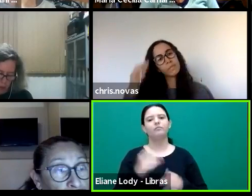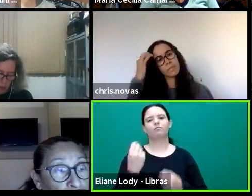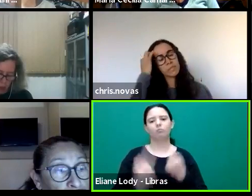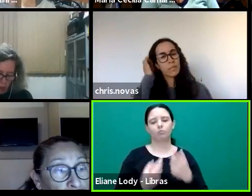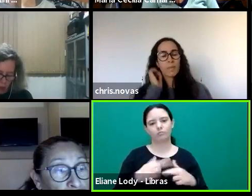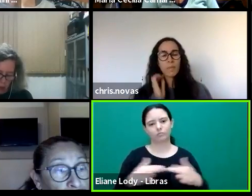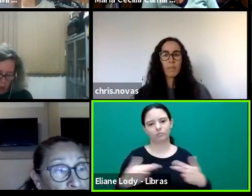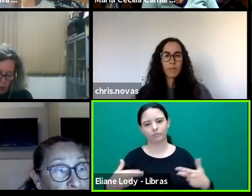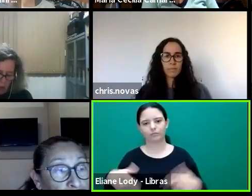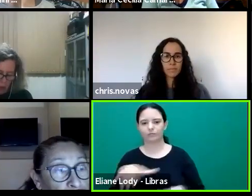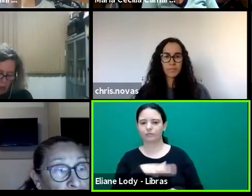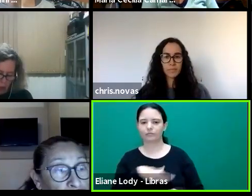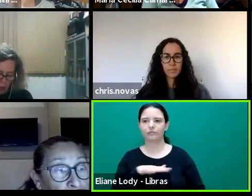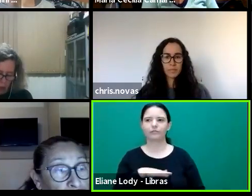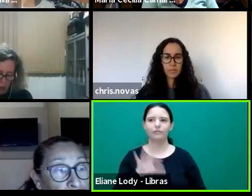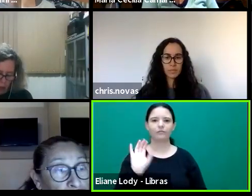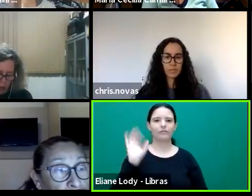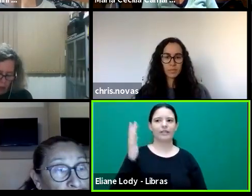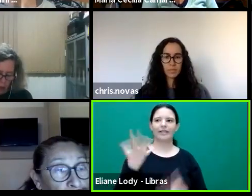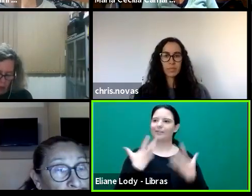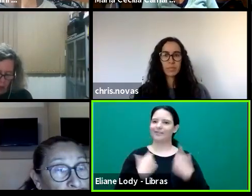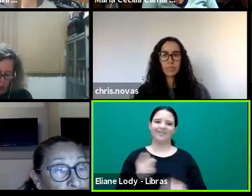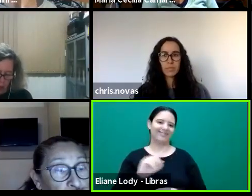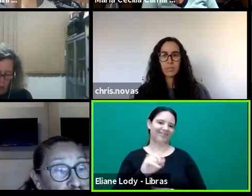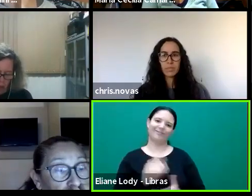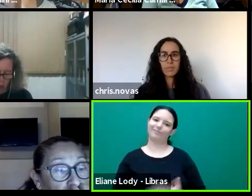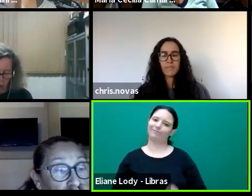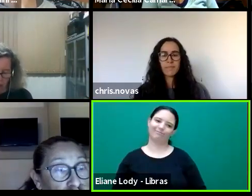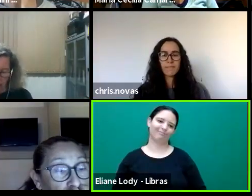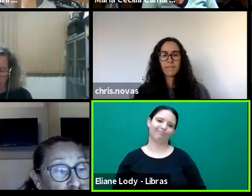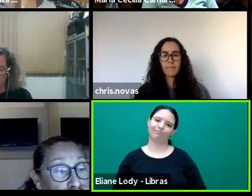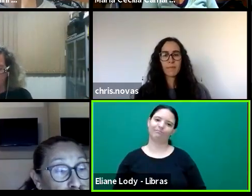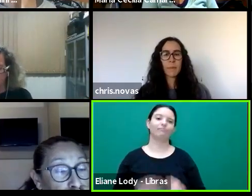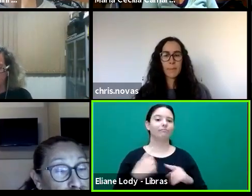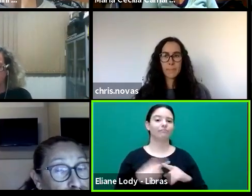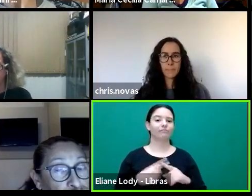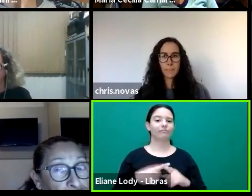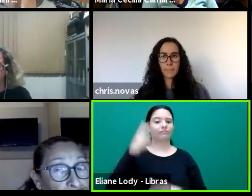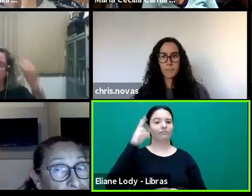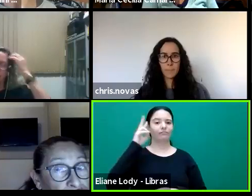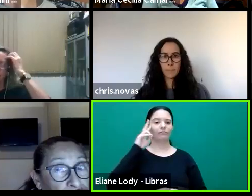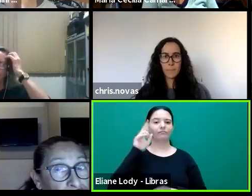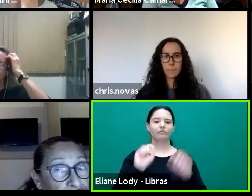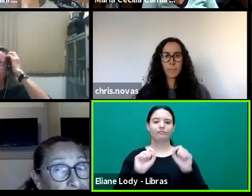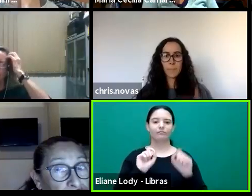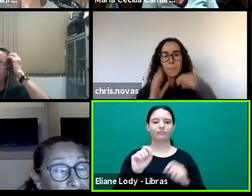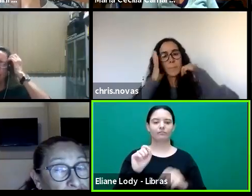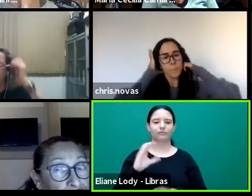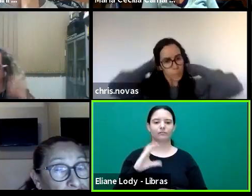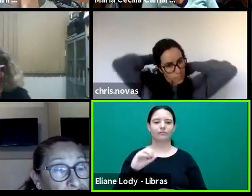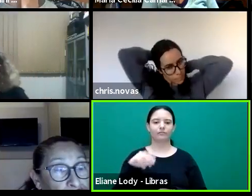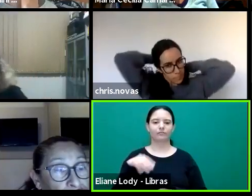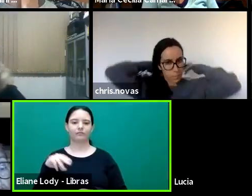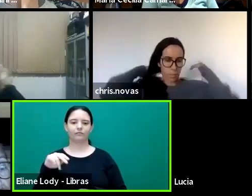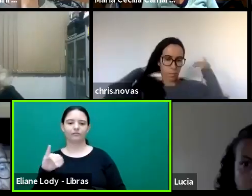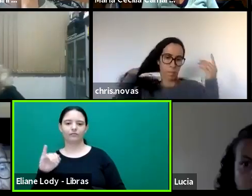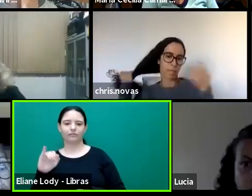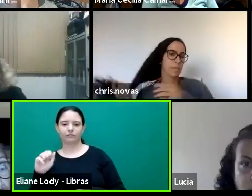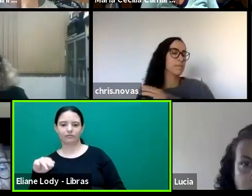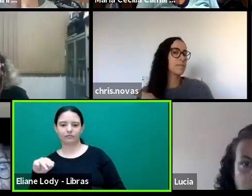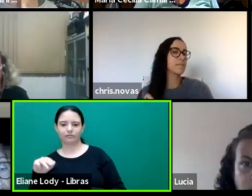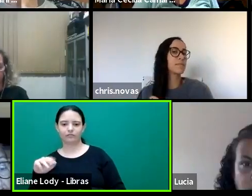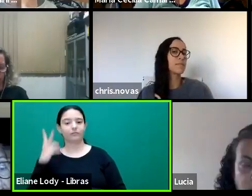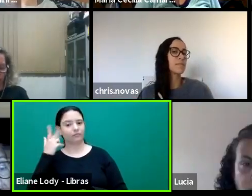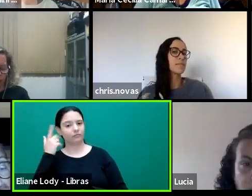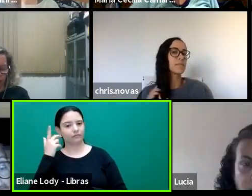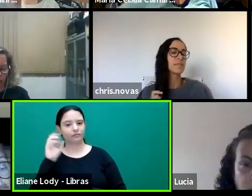Hmm. That reminds me of the normal and the pathological. He talks about the brain as